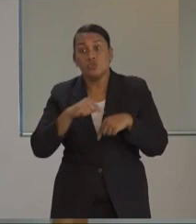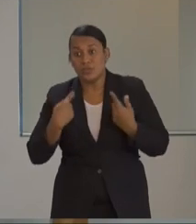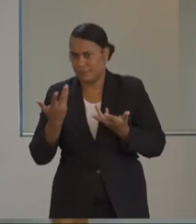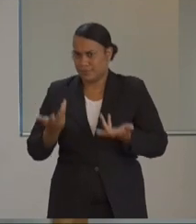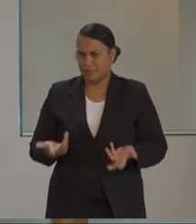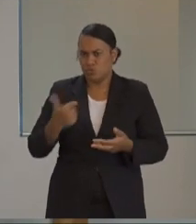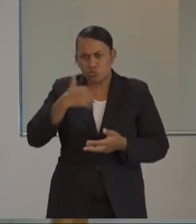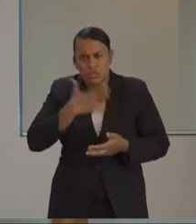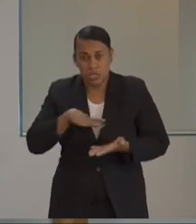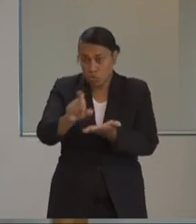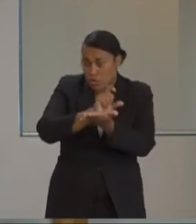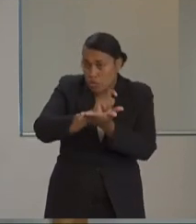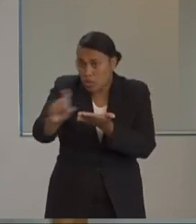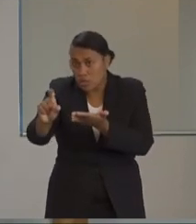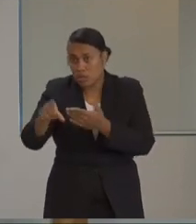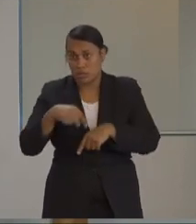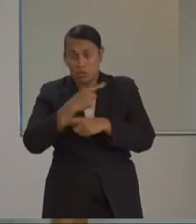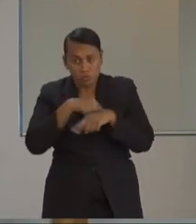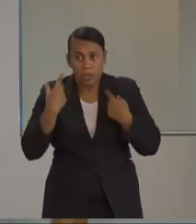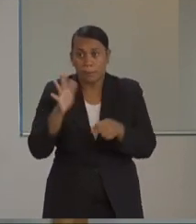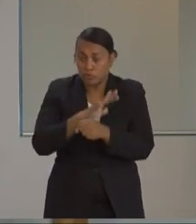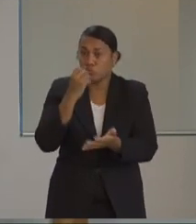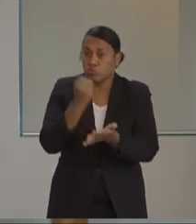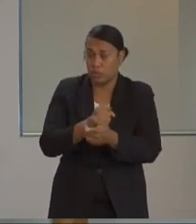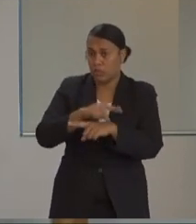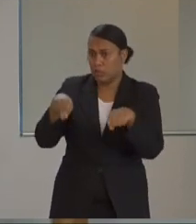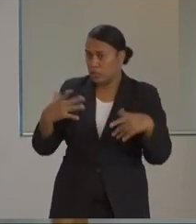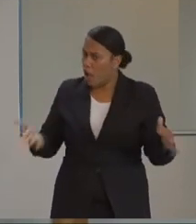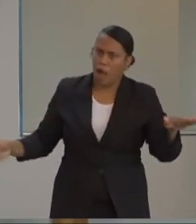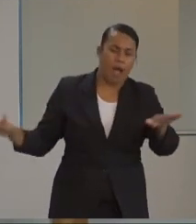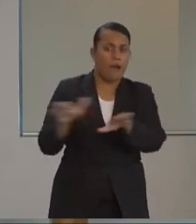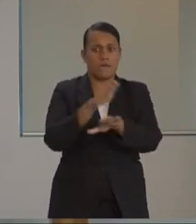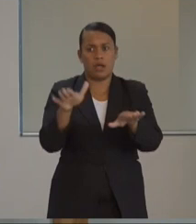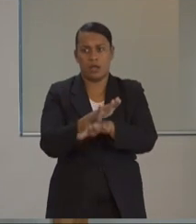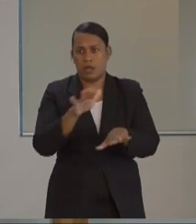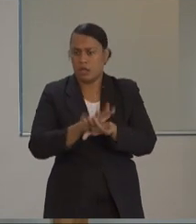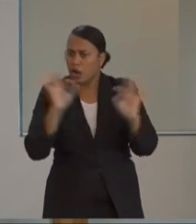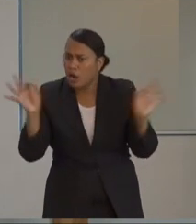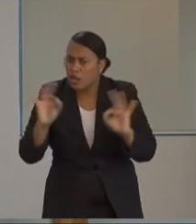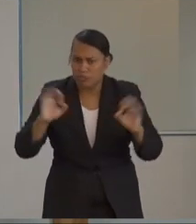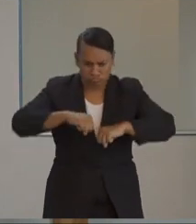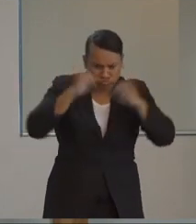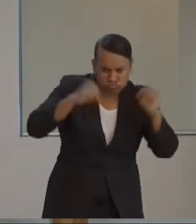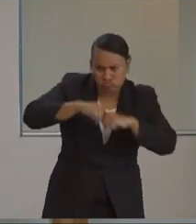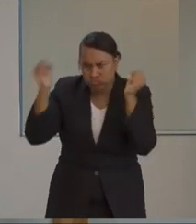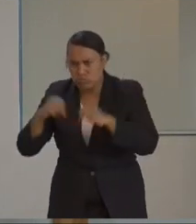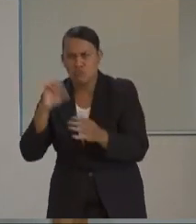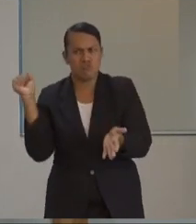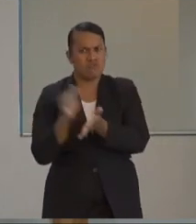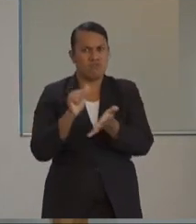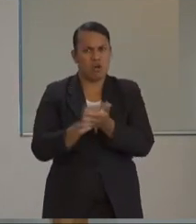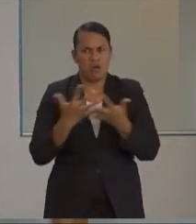making sure that we've covered all bases they will be again under home isolation for 14 days. And also